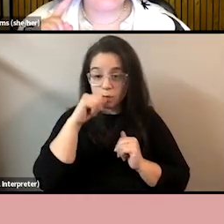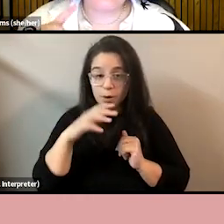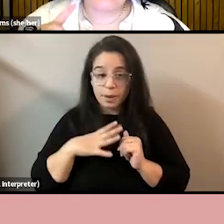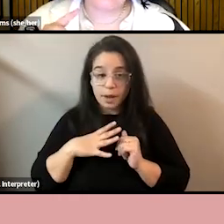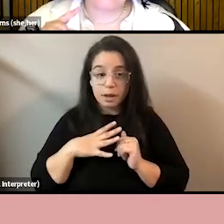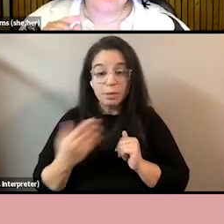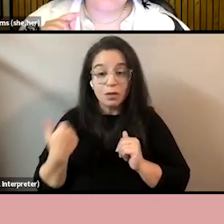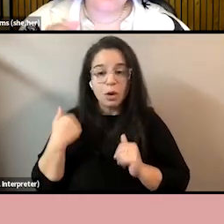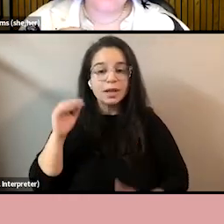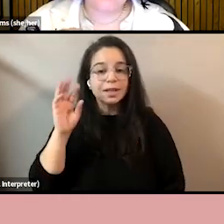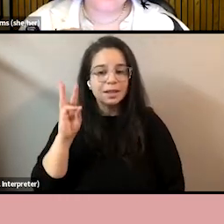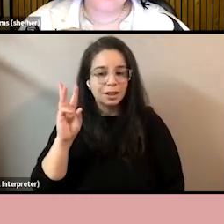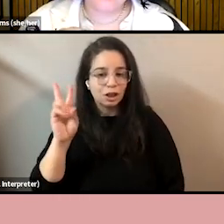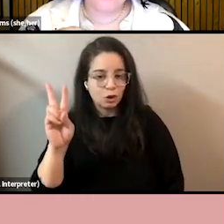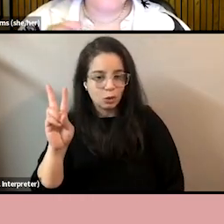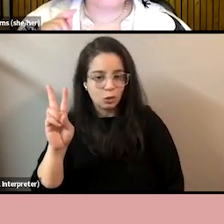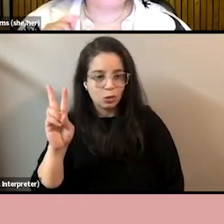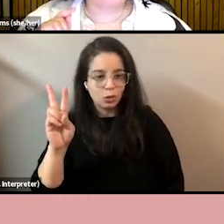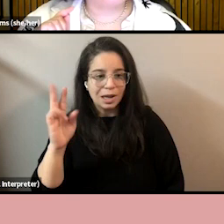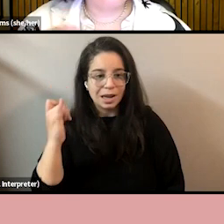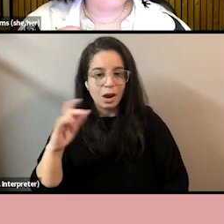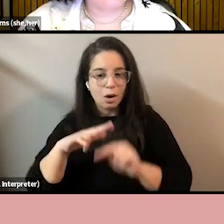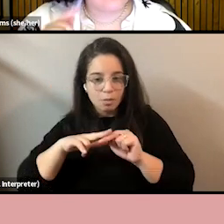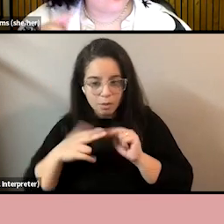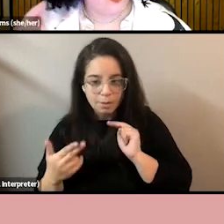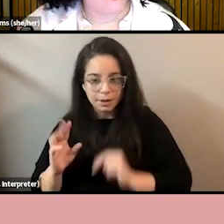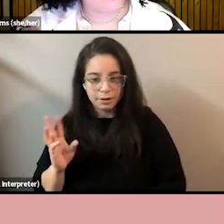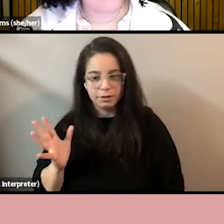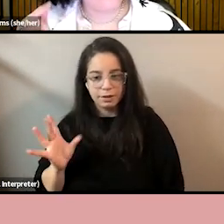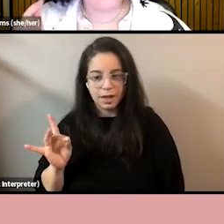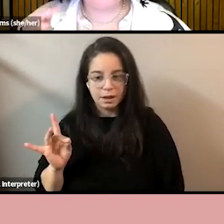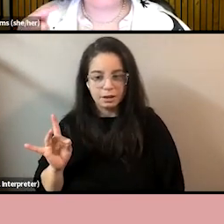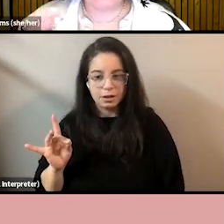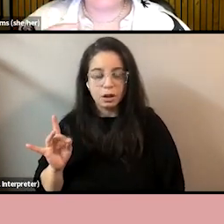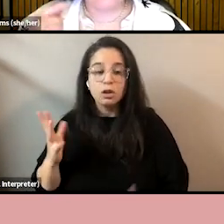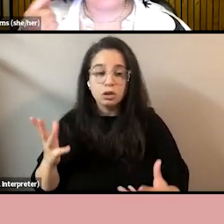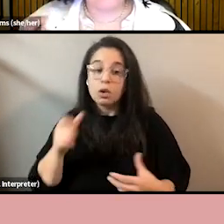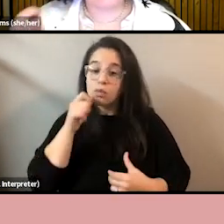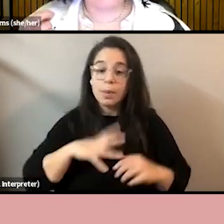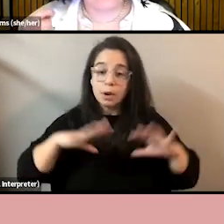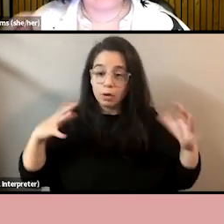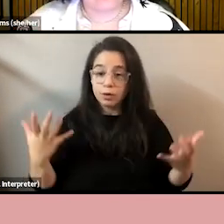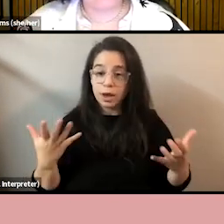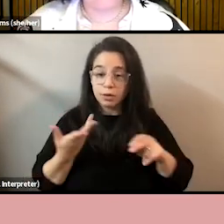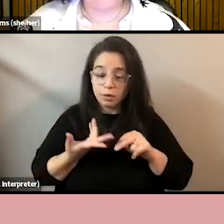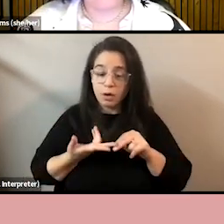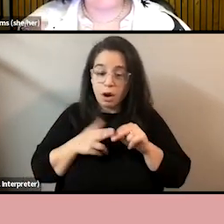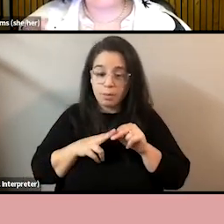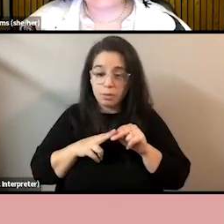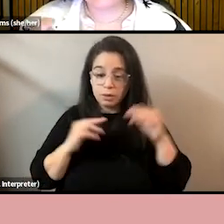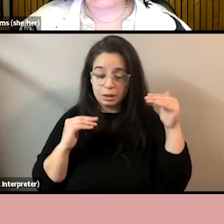62 cents for every dollar. So whilst women as a whole could be said to have closed some of their gap,